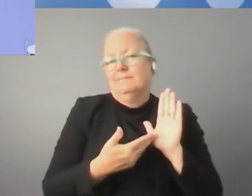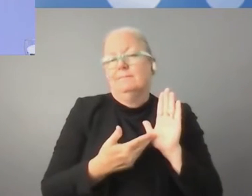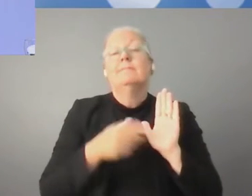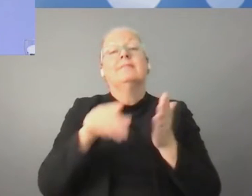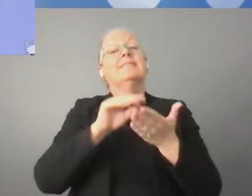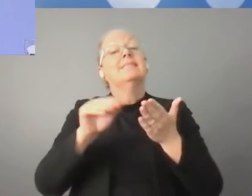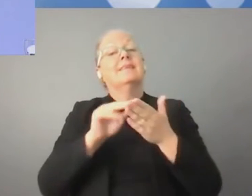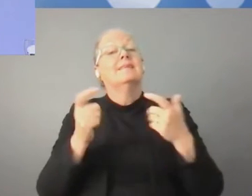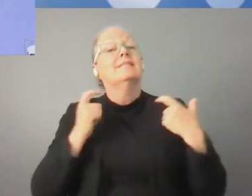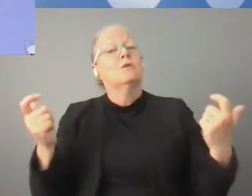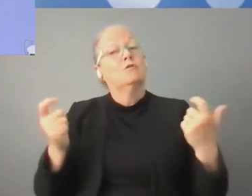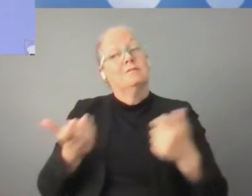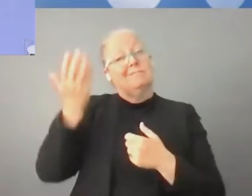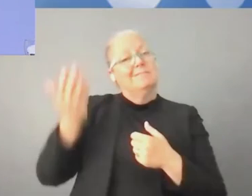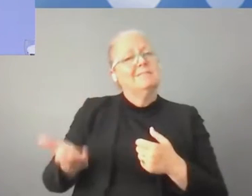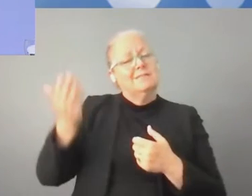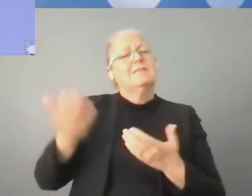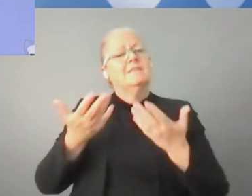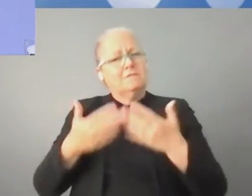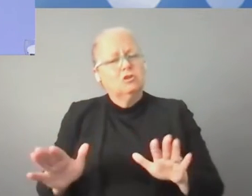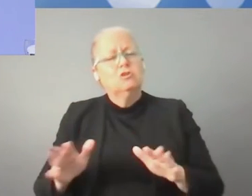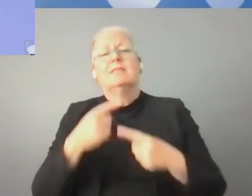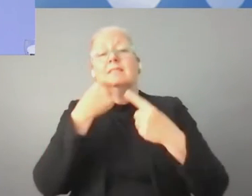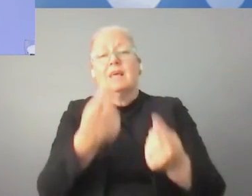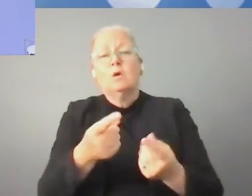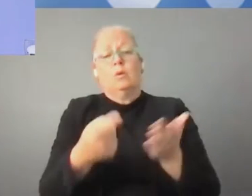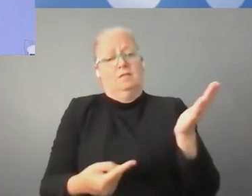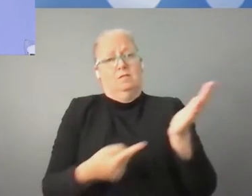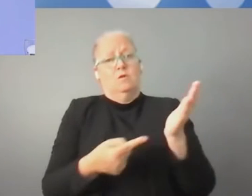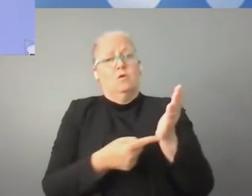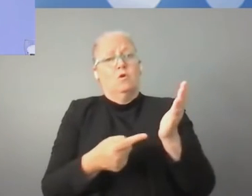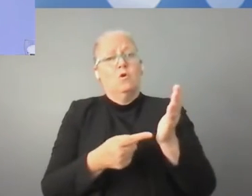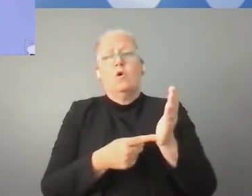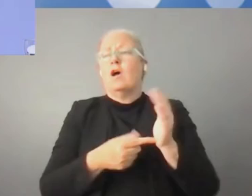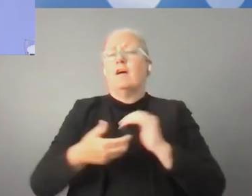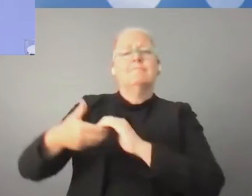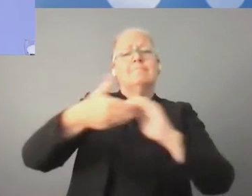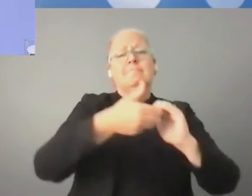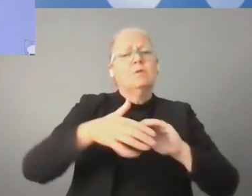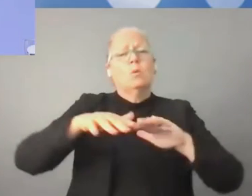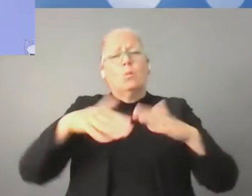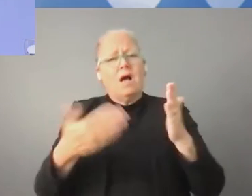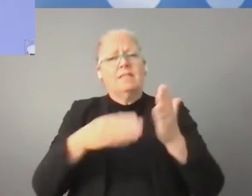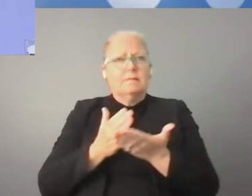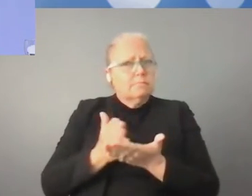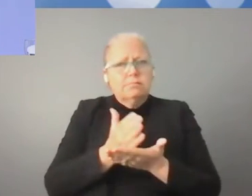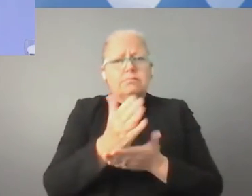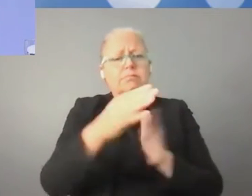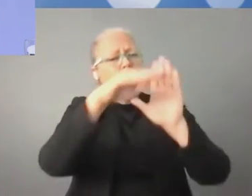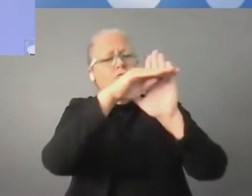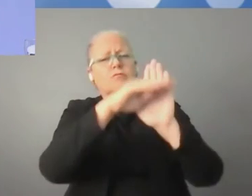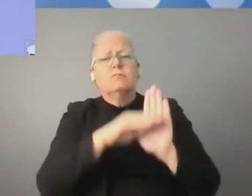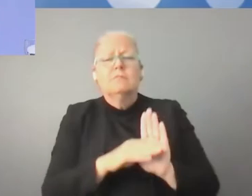has presented a roadmap for technological cooperation, and the Office of the Tech Envoy is